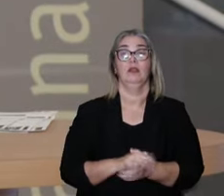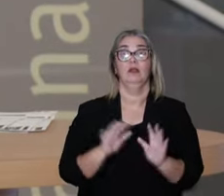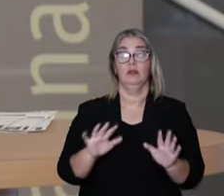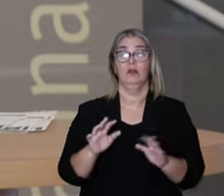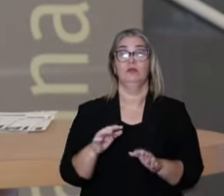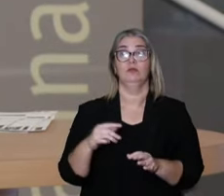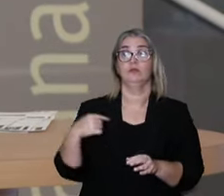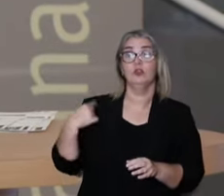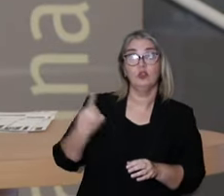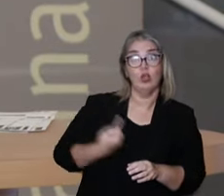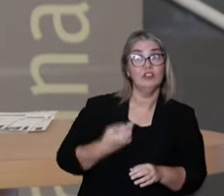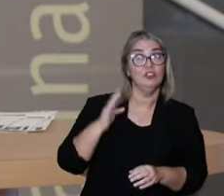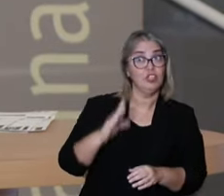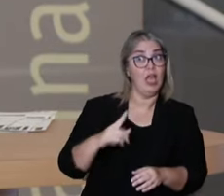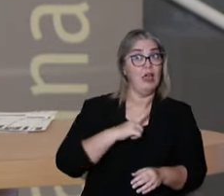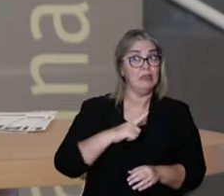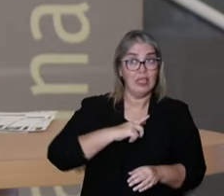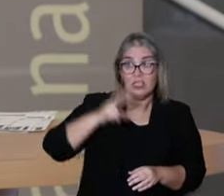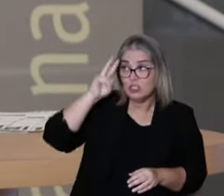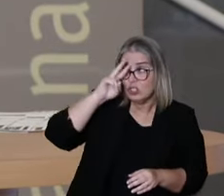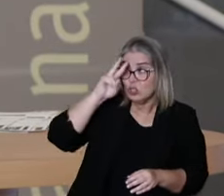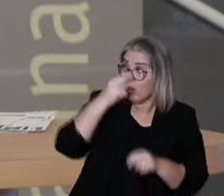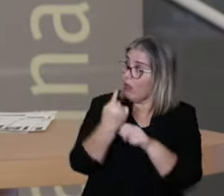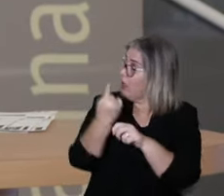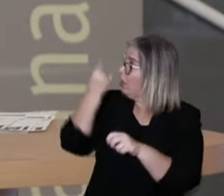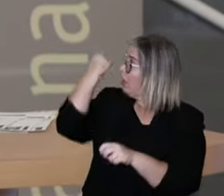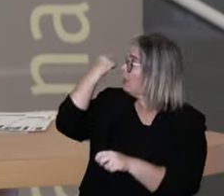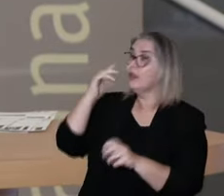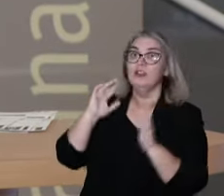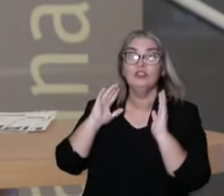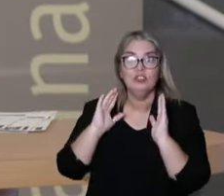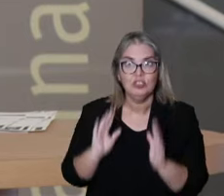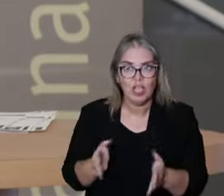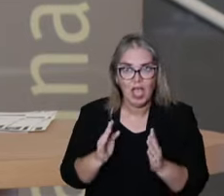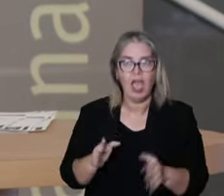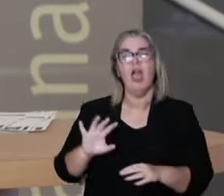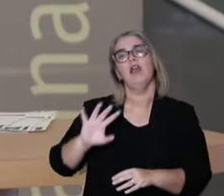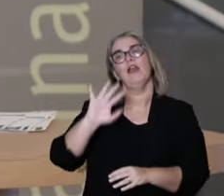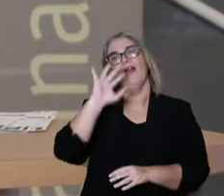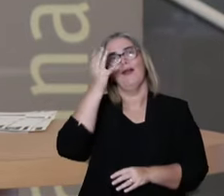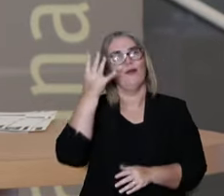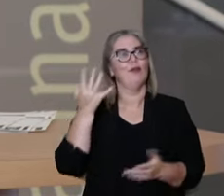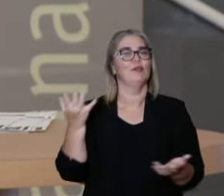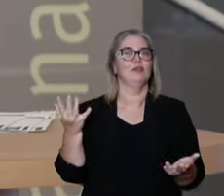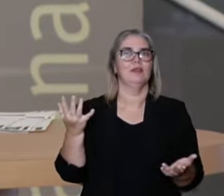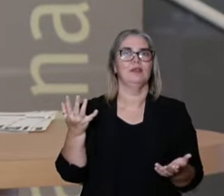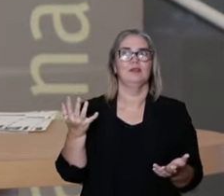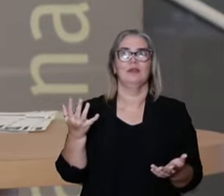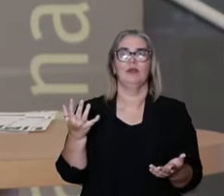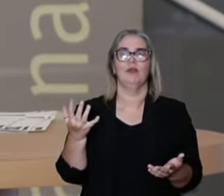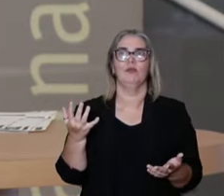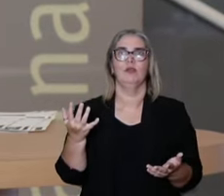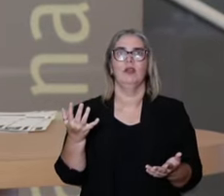with these damages, and we have stories of interventions